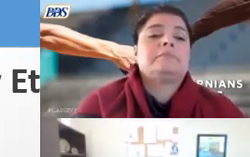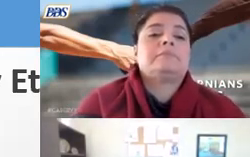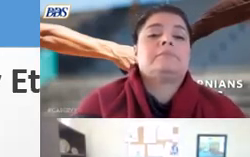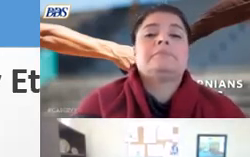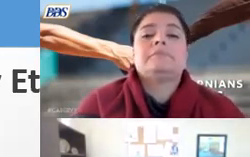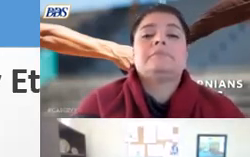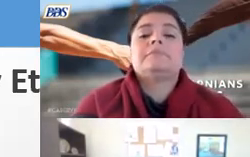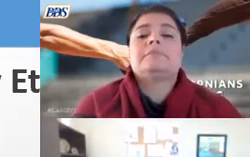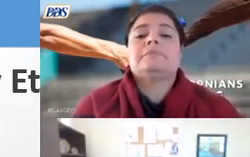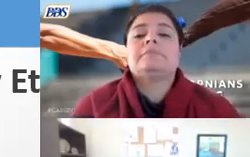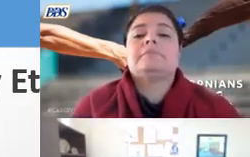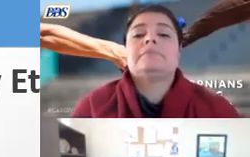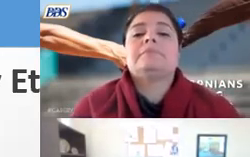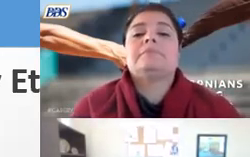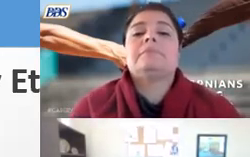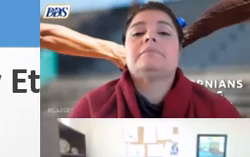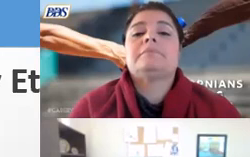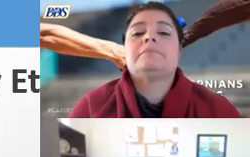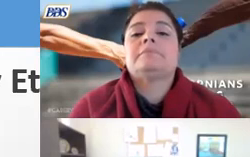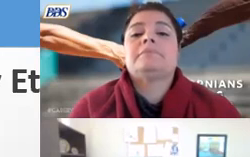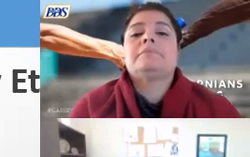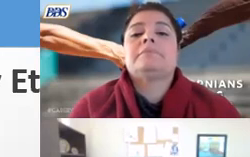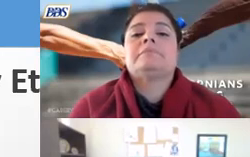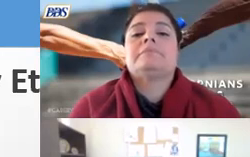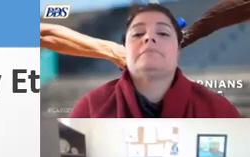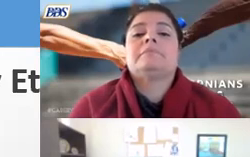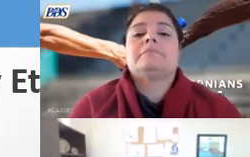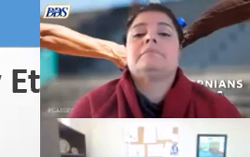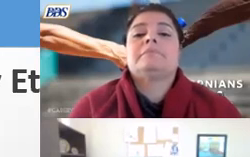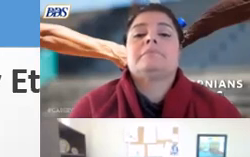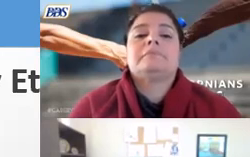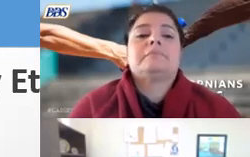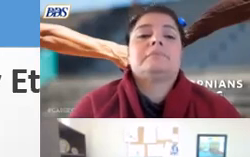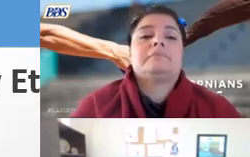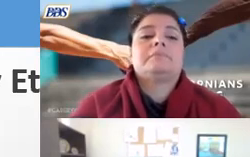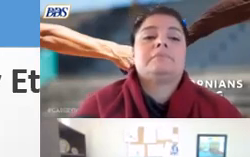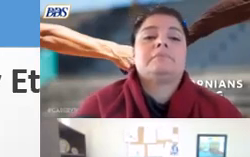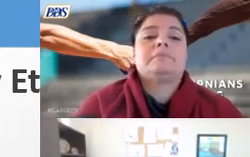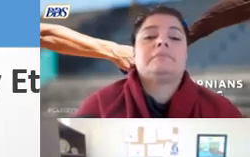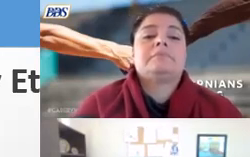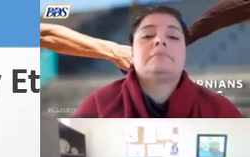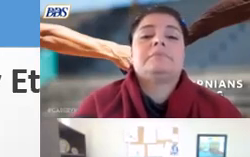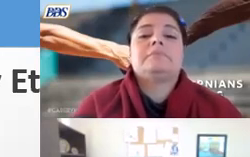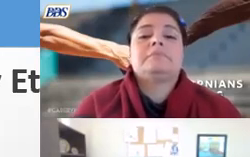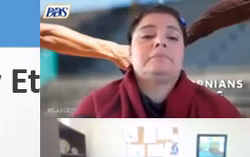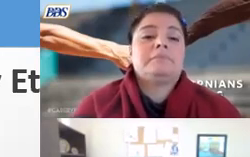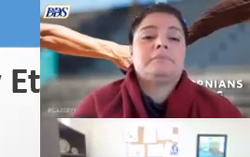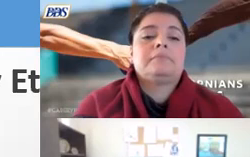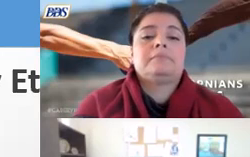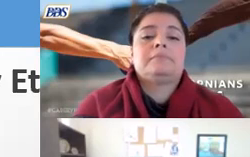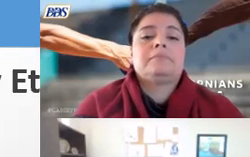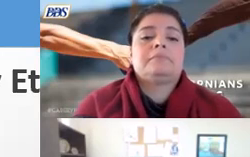of how pos dollars were spent and we do see that there's clearly a stark contrast in how different populations